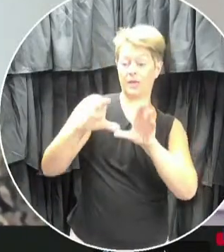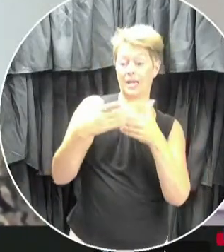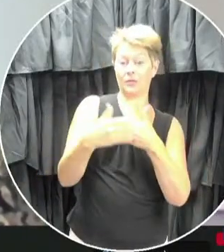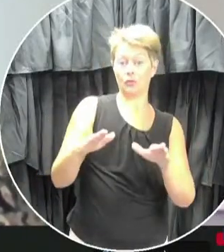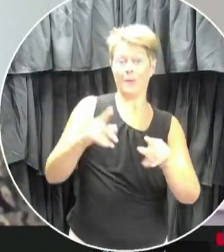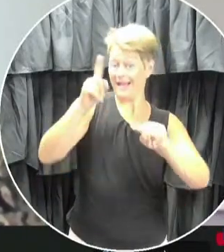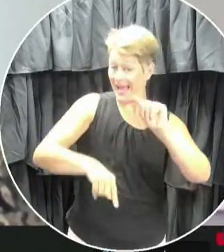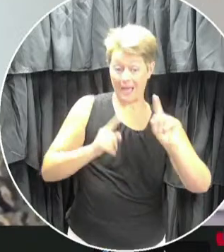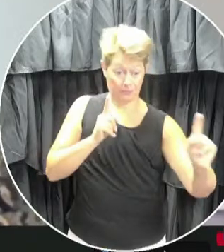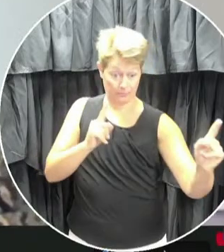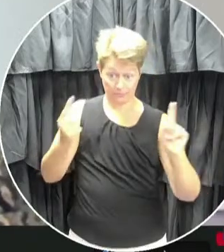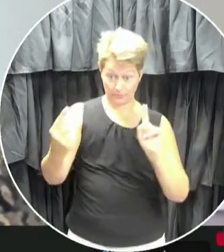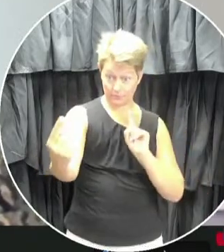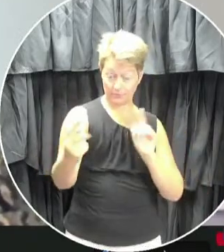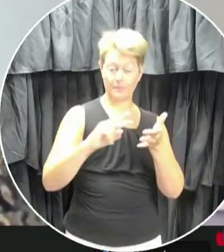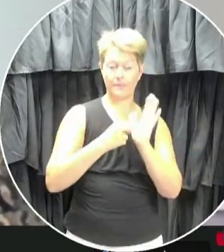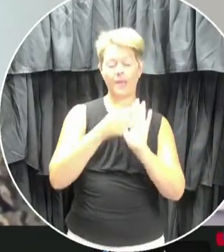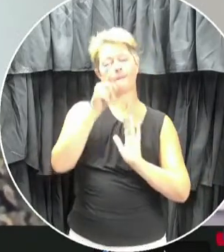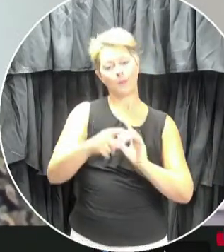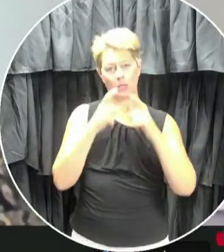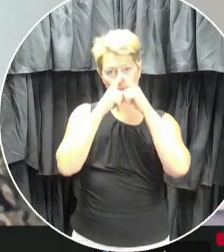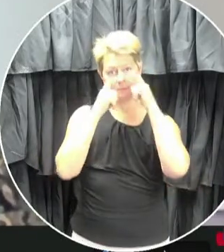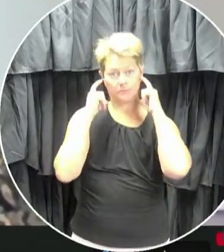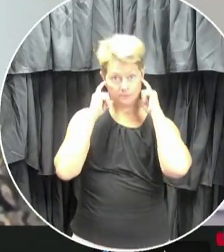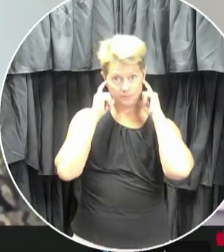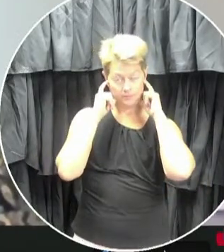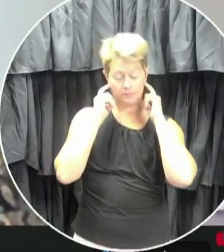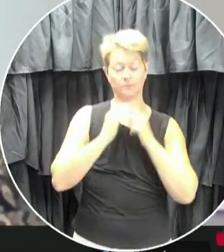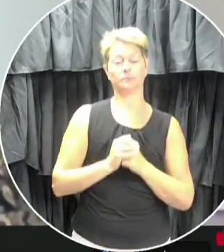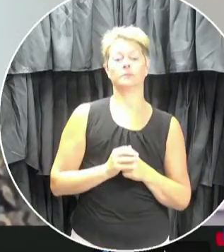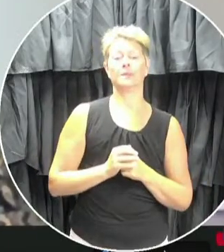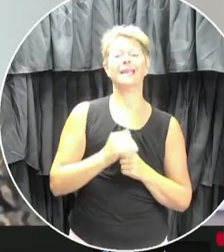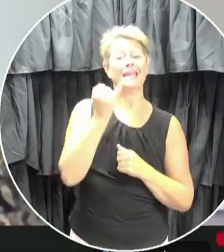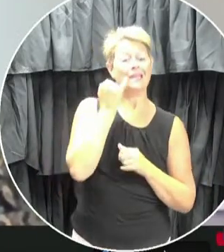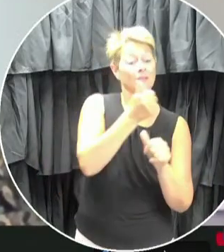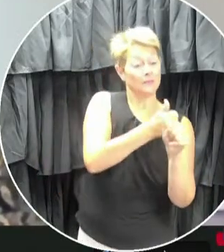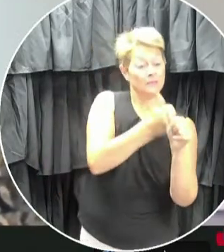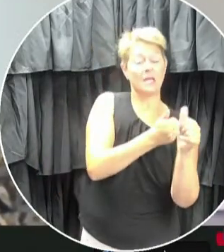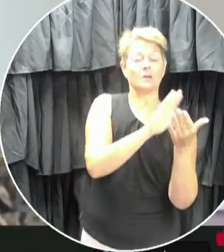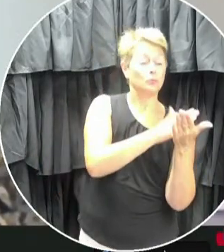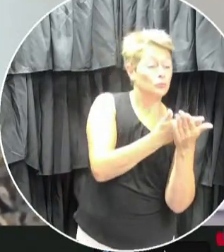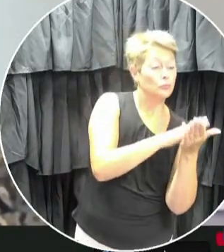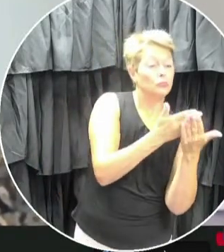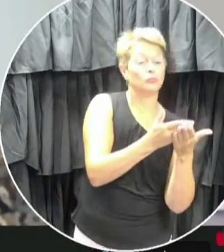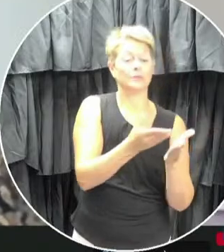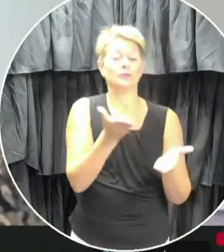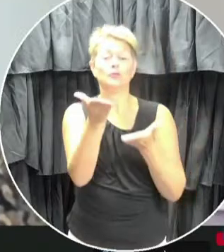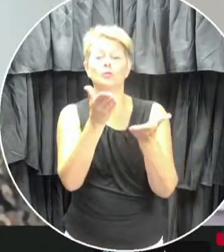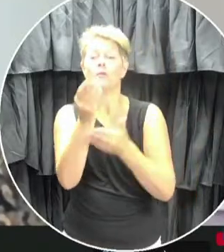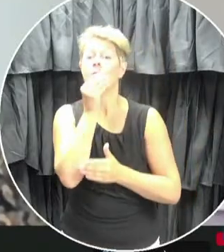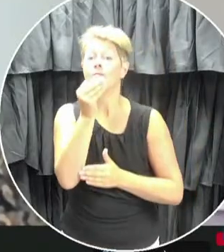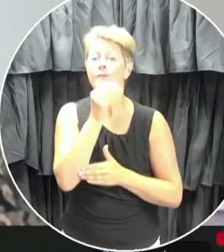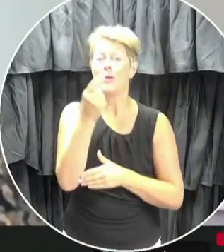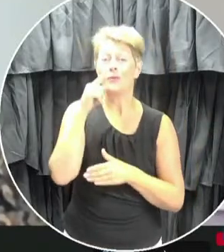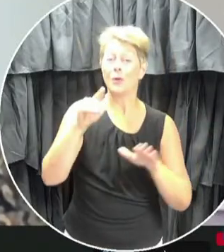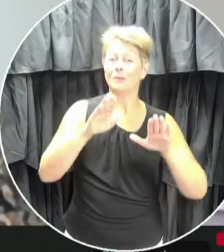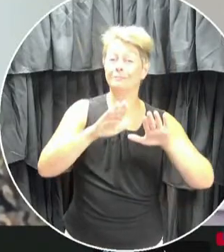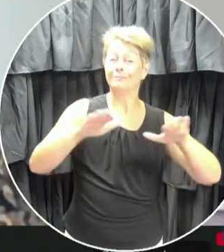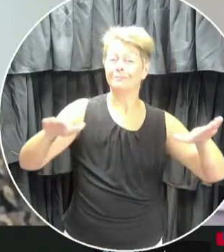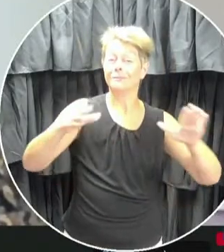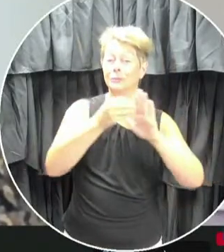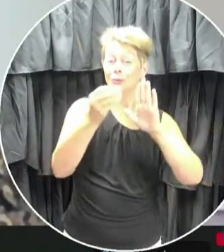wear a mask. Anyone who's preparing or serving food to students will be required to wear a mask and